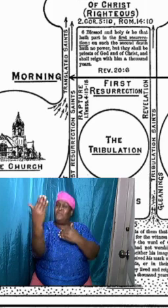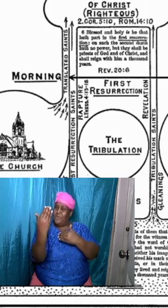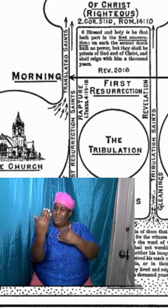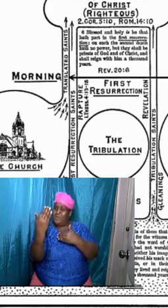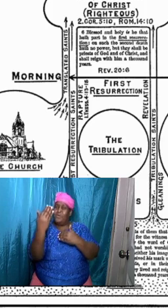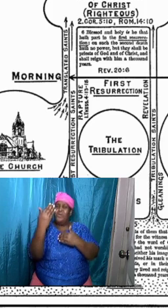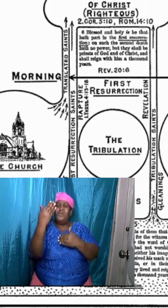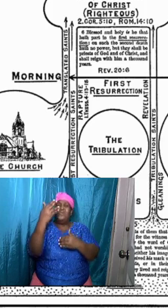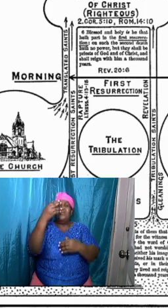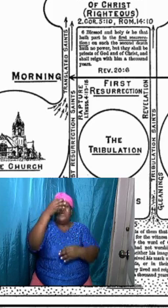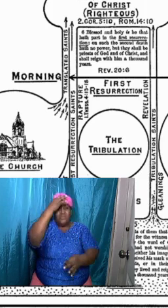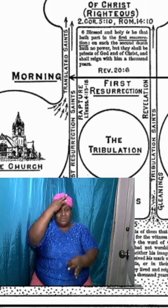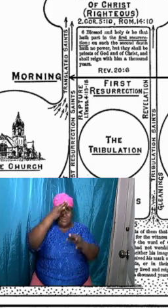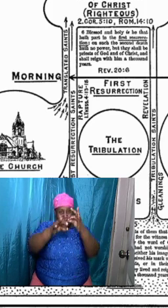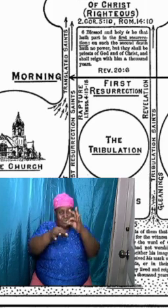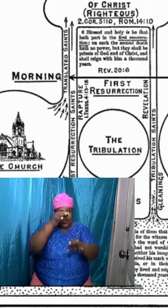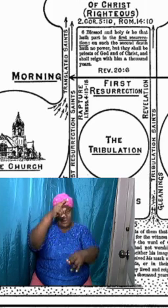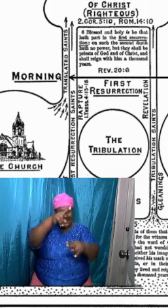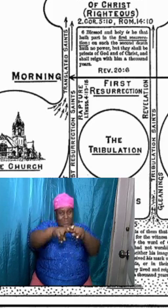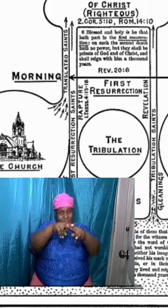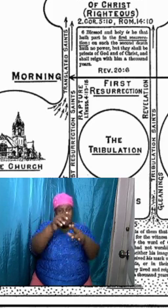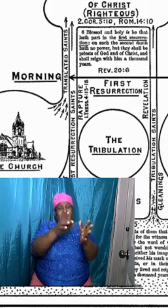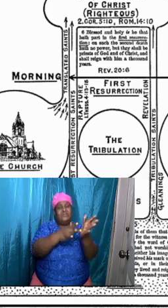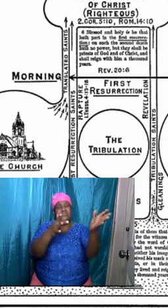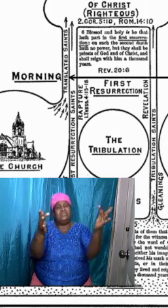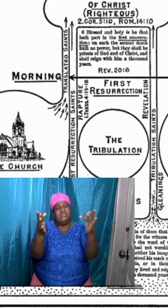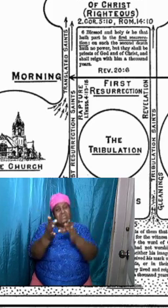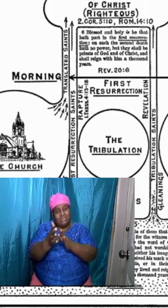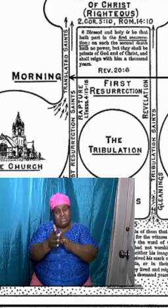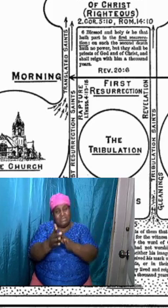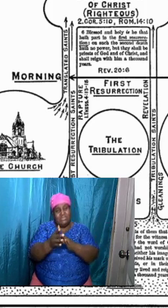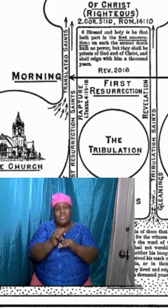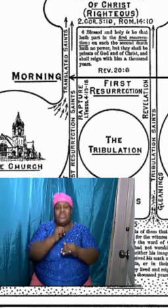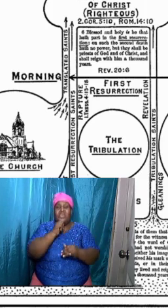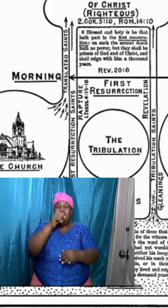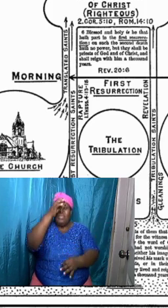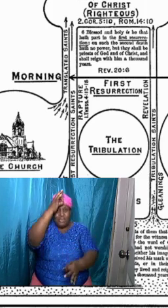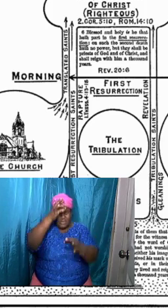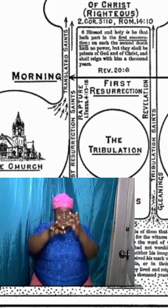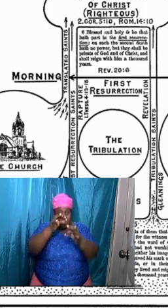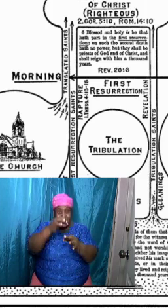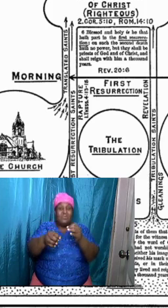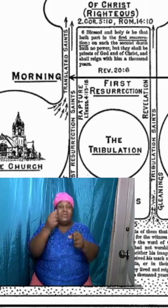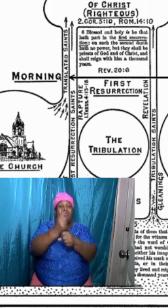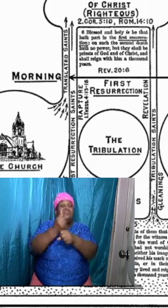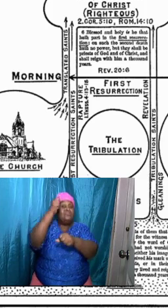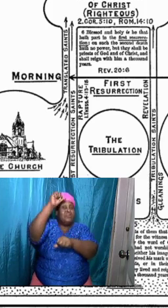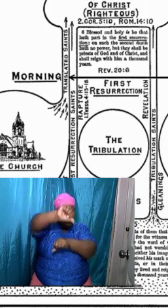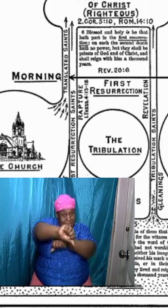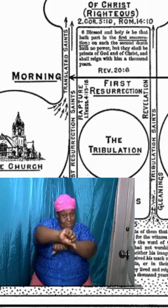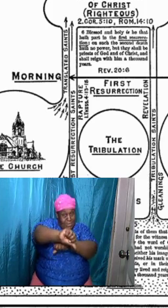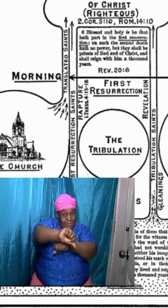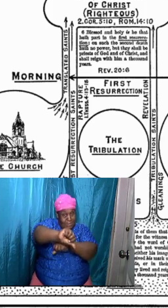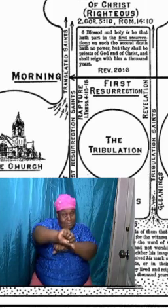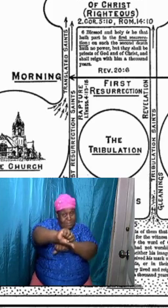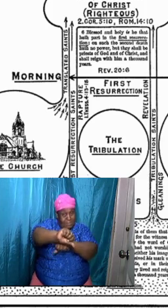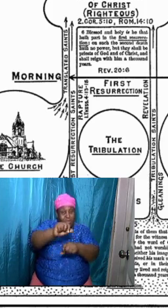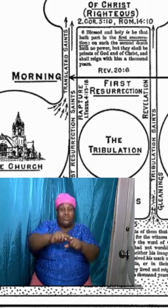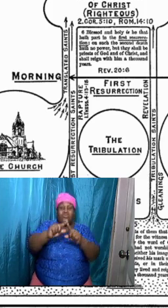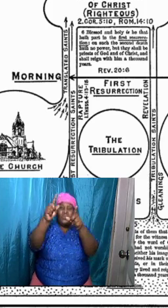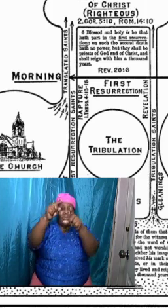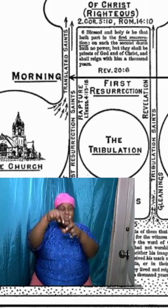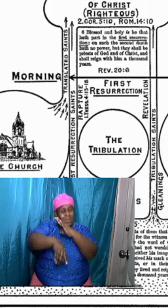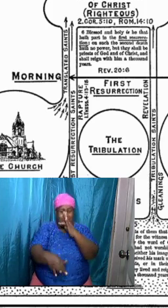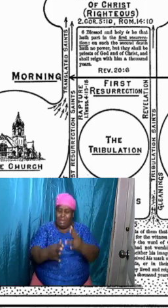is not a judgment to condemnation, right? No one at the judgment seat will be condemned to hell. It is a